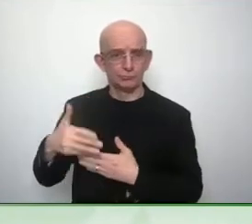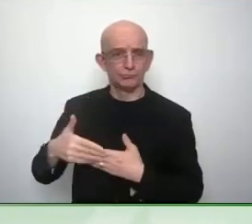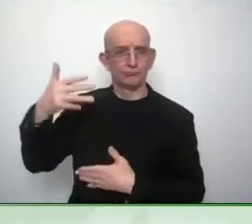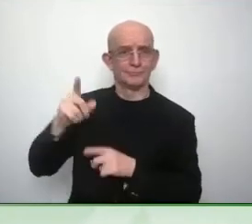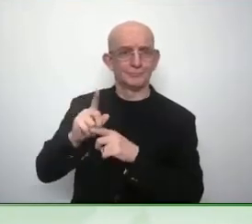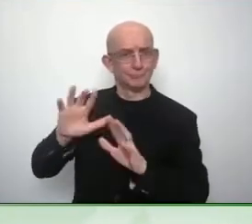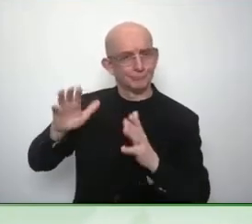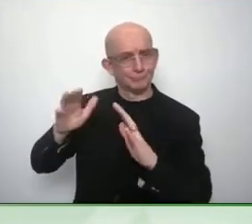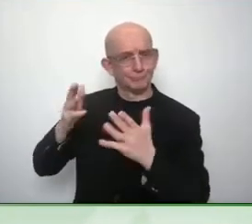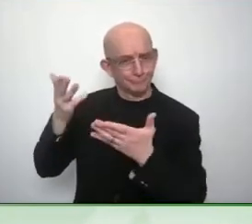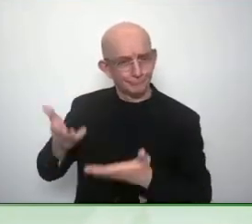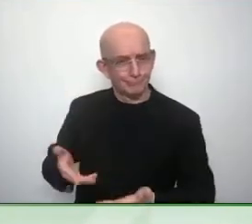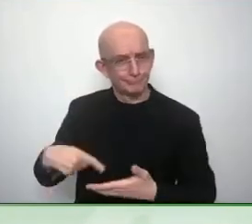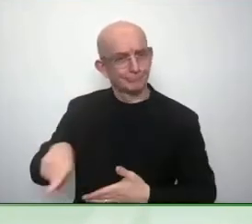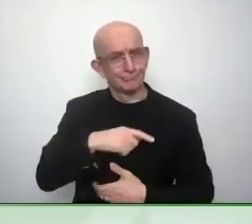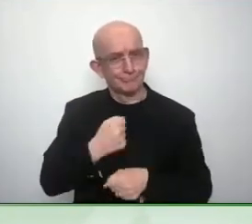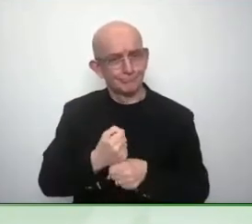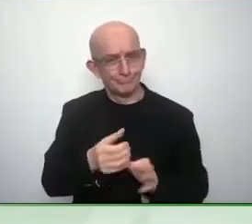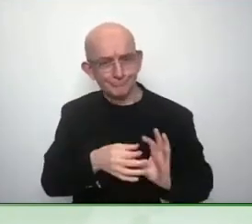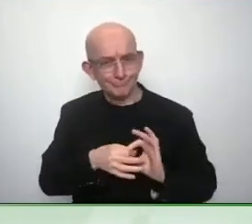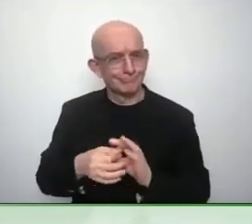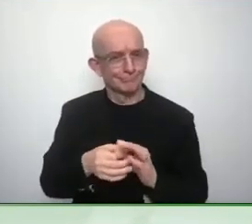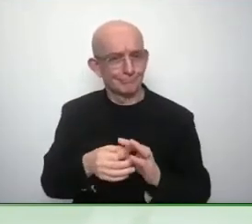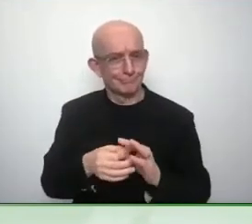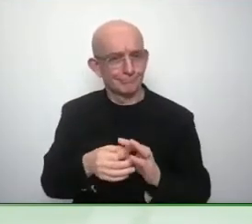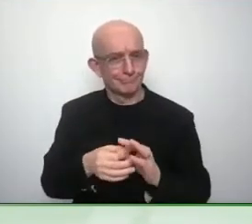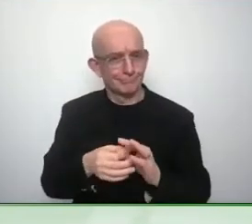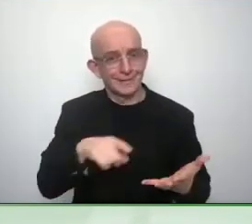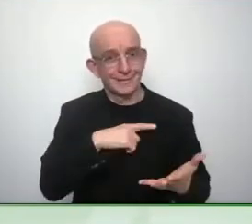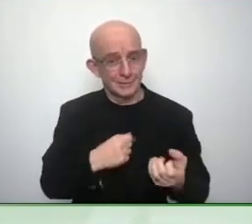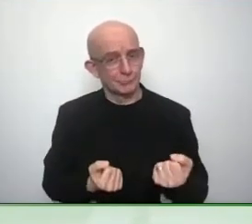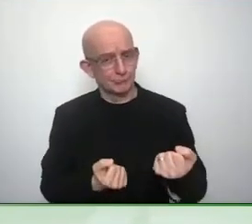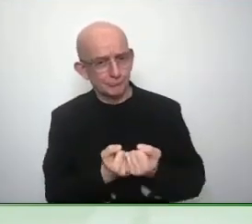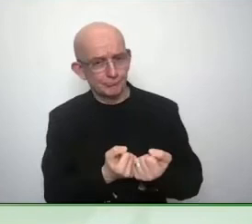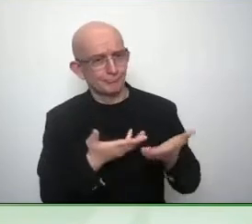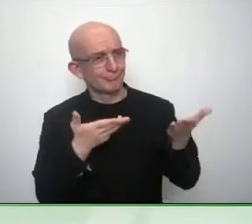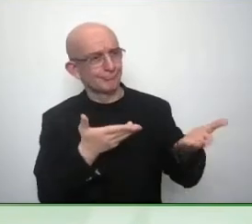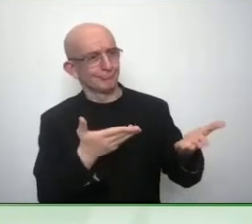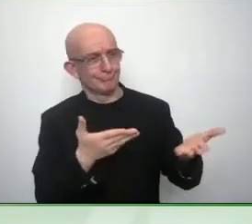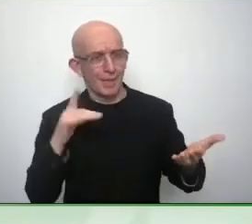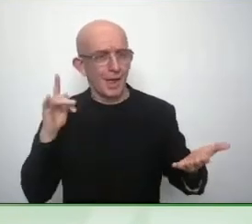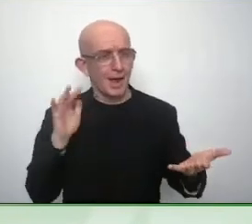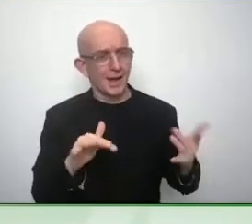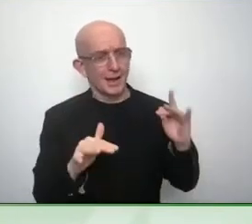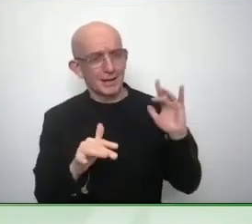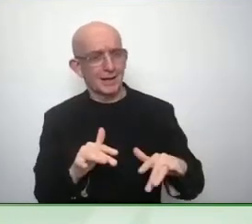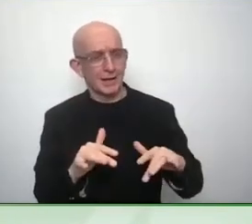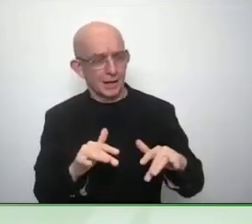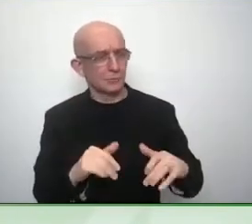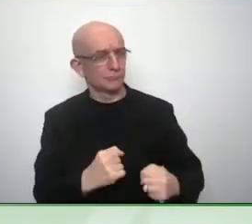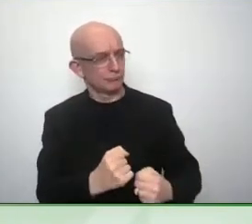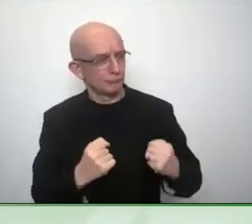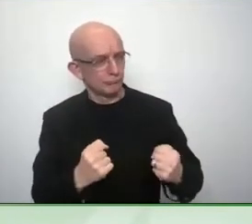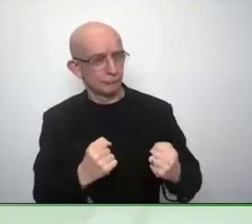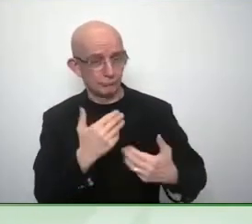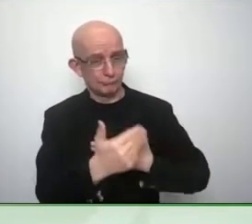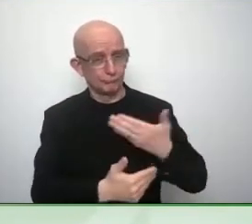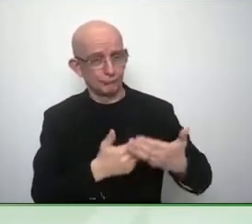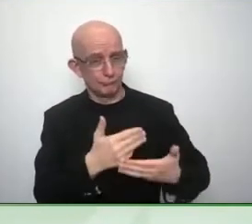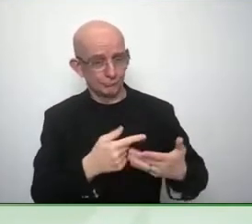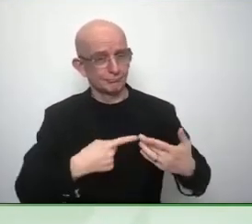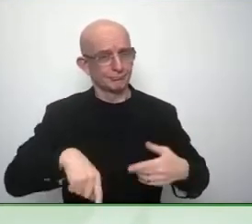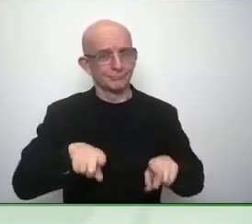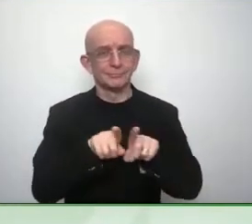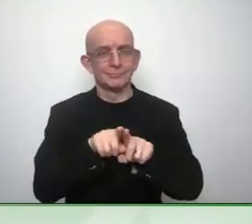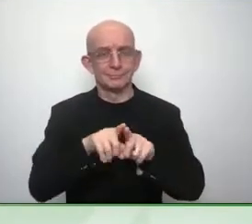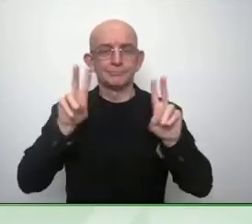it and not compete with each other and just help each other move these issues forward so thanks for that great question Caroline well I think the